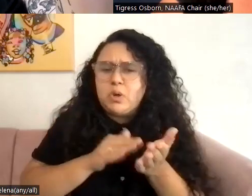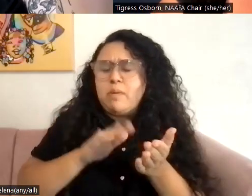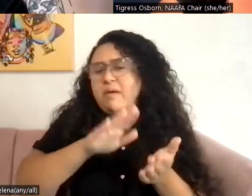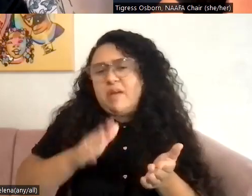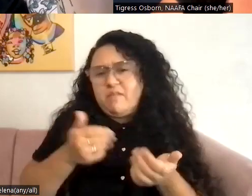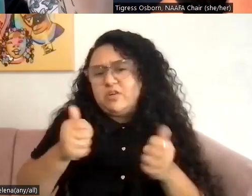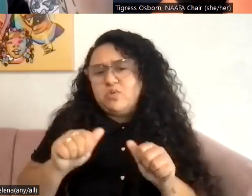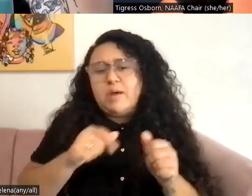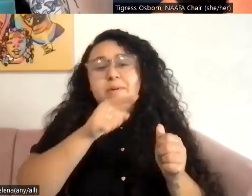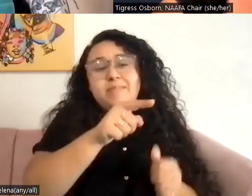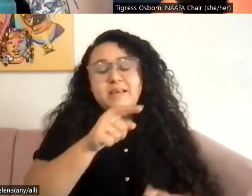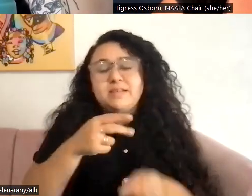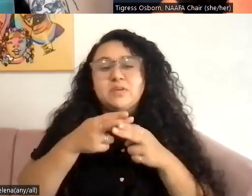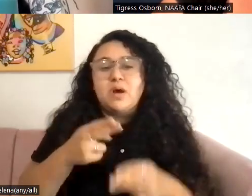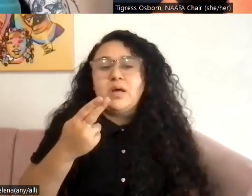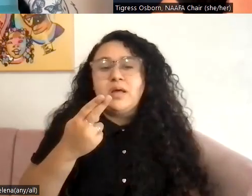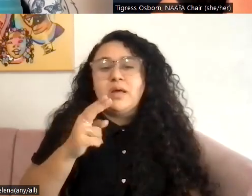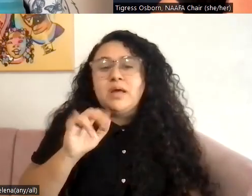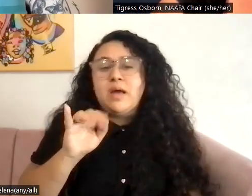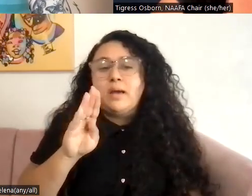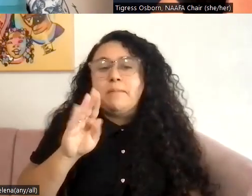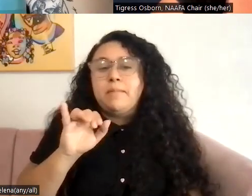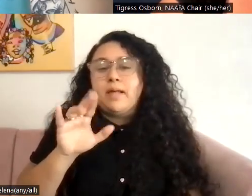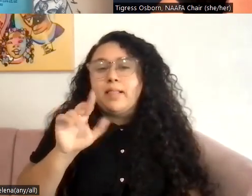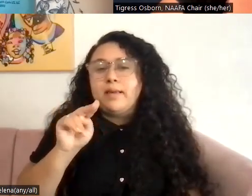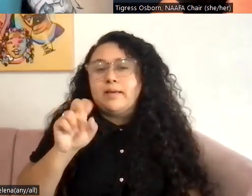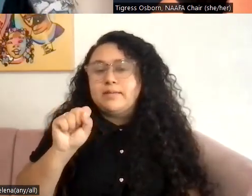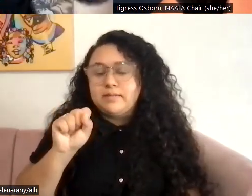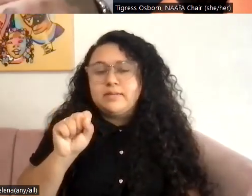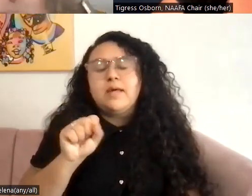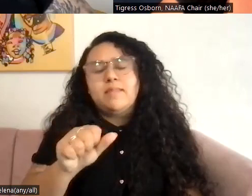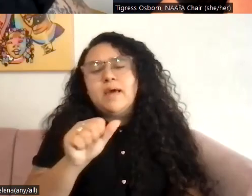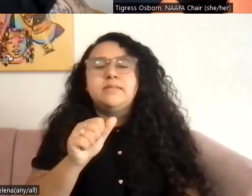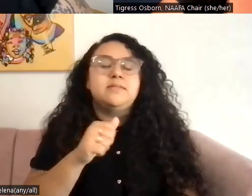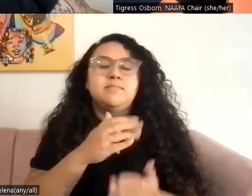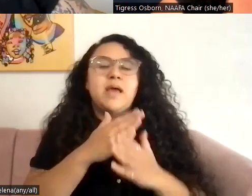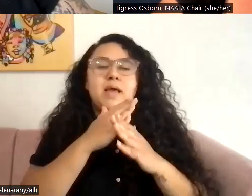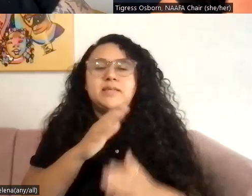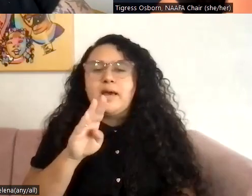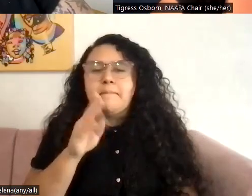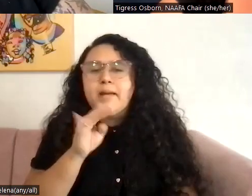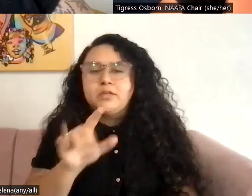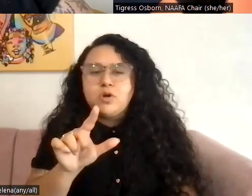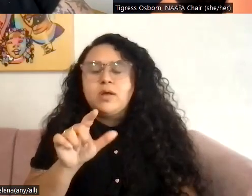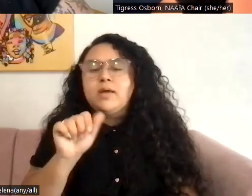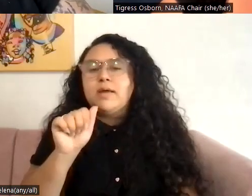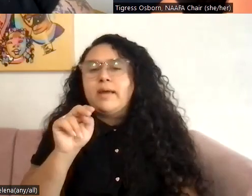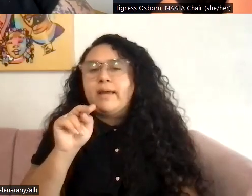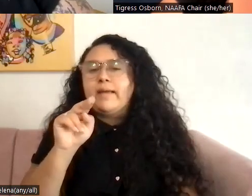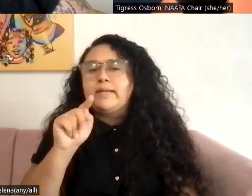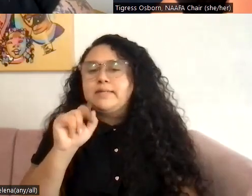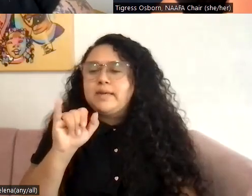Cleanse and it's kind of like an antibacterial antifungal wash. So if I have anything that's kind of,